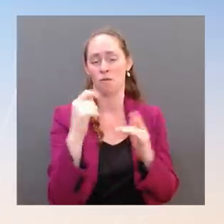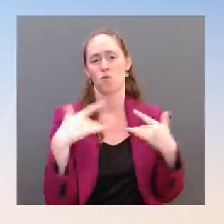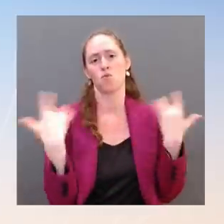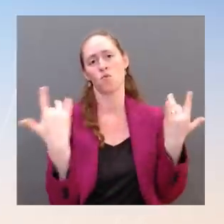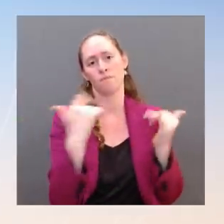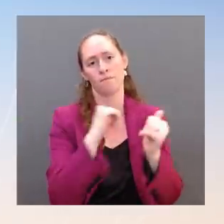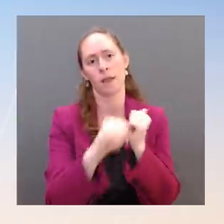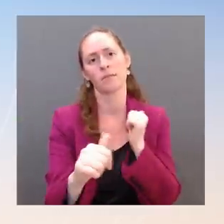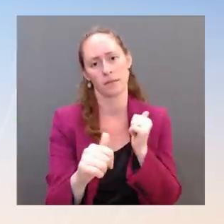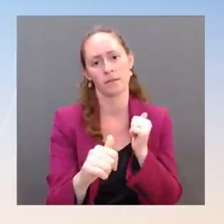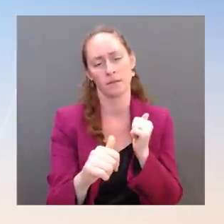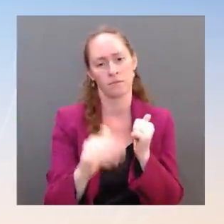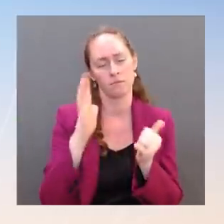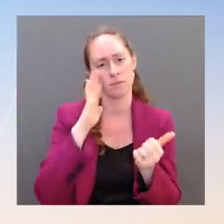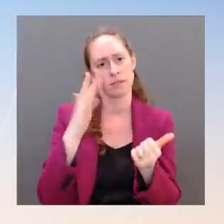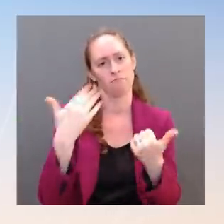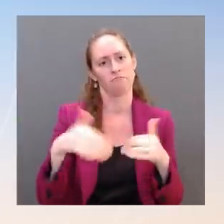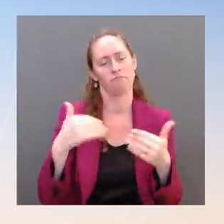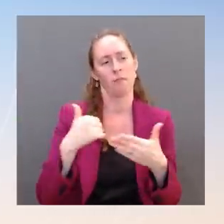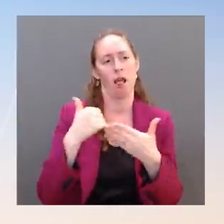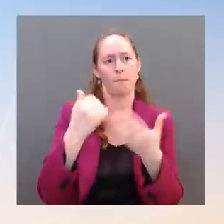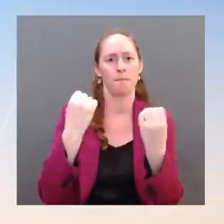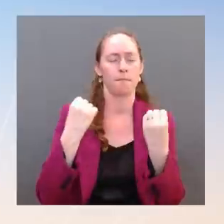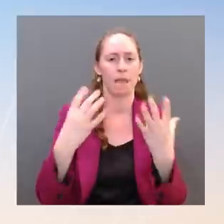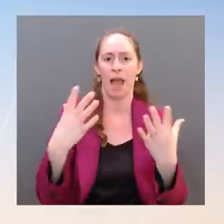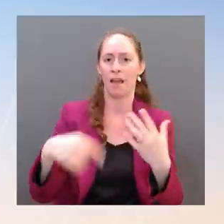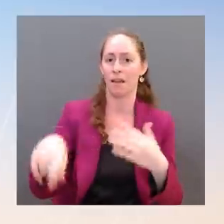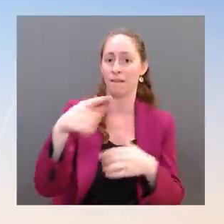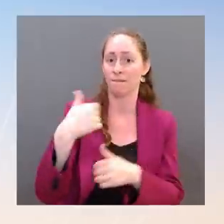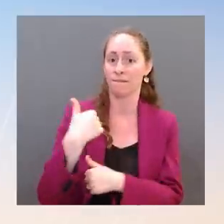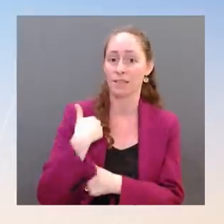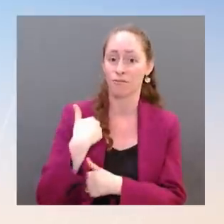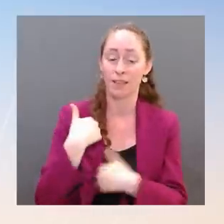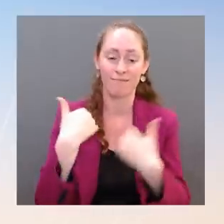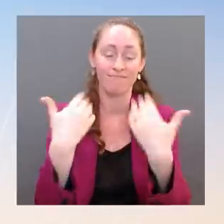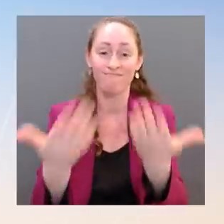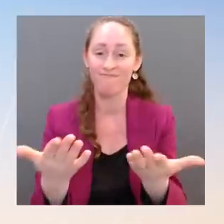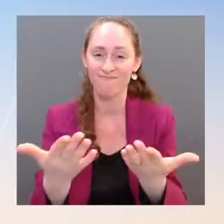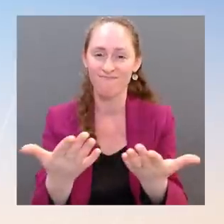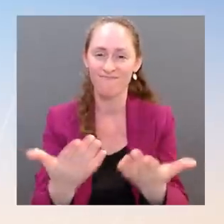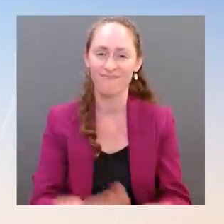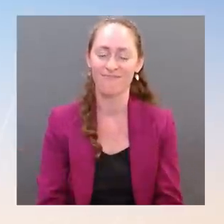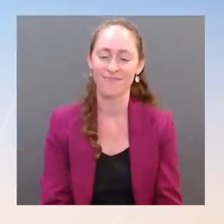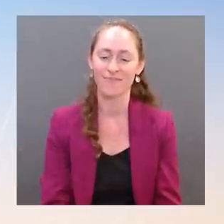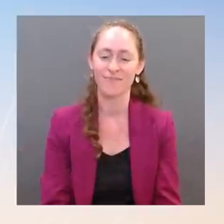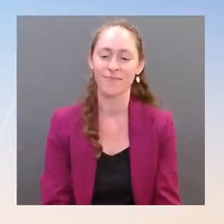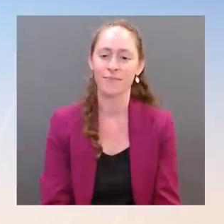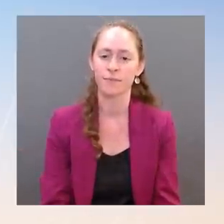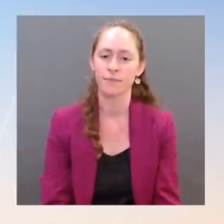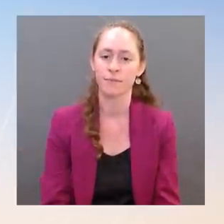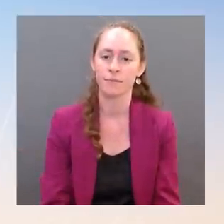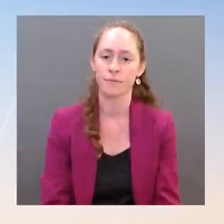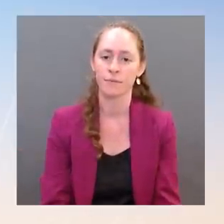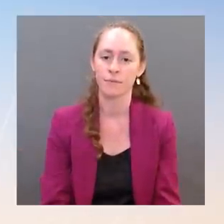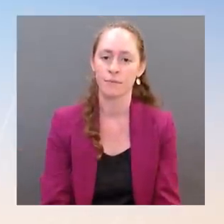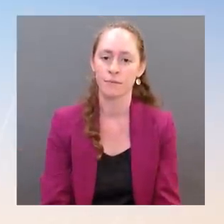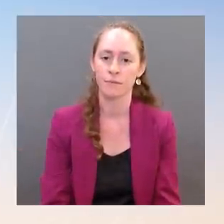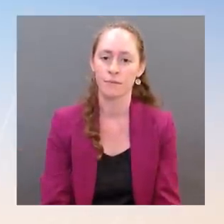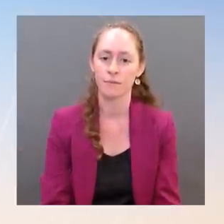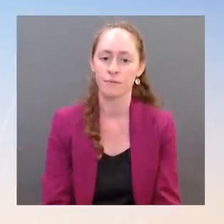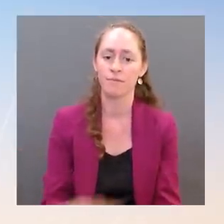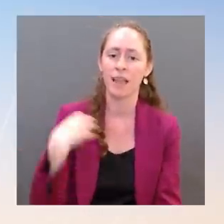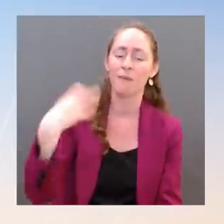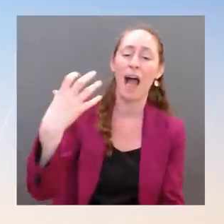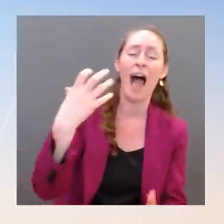Darlene, have the floor. The Thank you. I wanted to ask Jake this question, but I'll ask you. It's about the Quad Summit. And